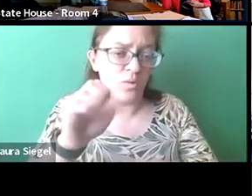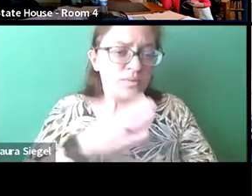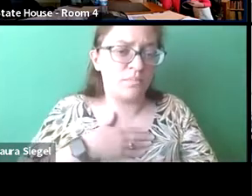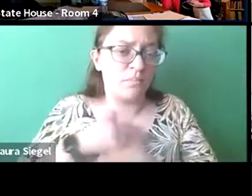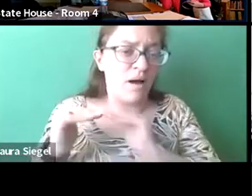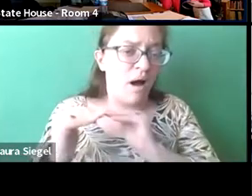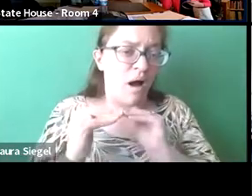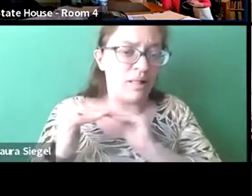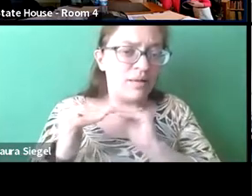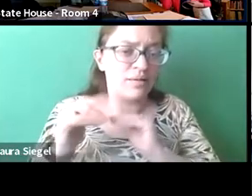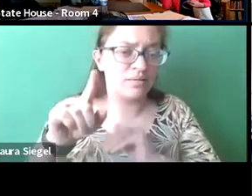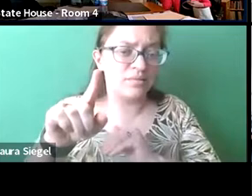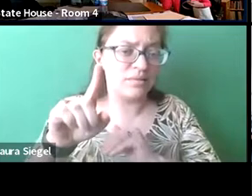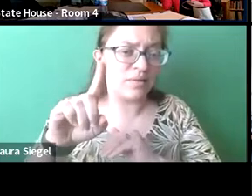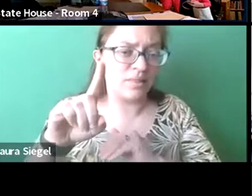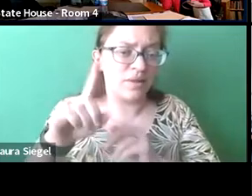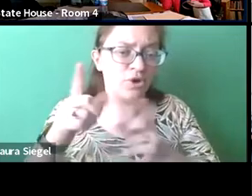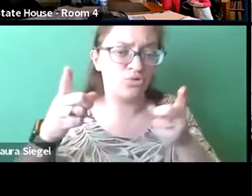Uh,